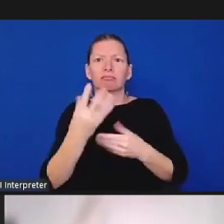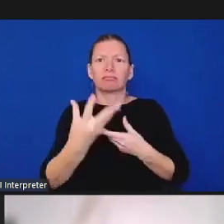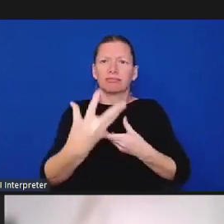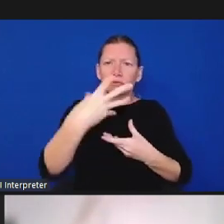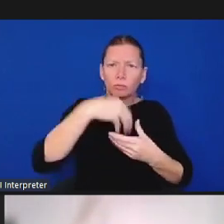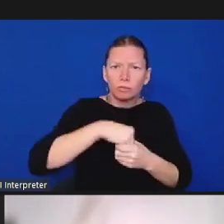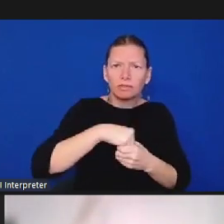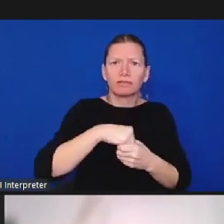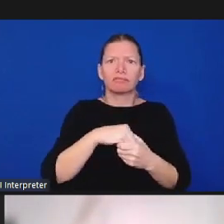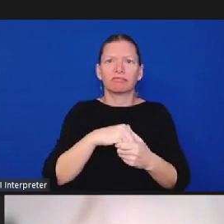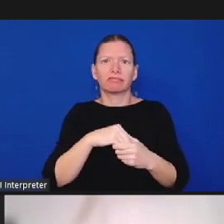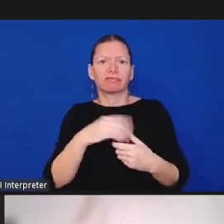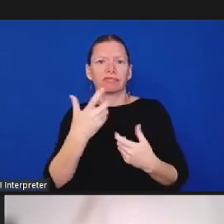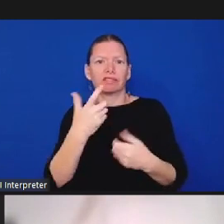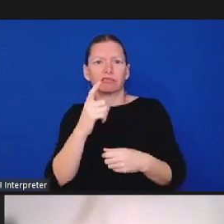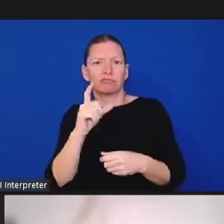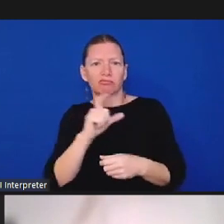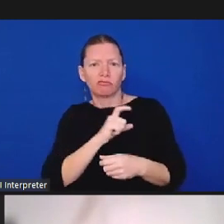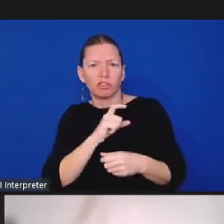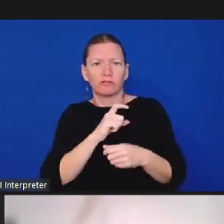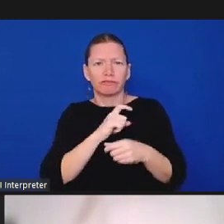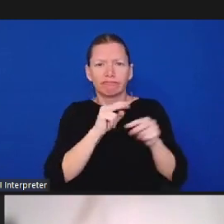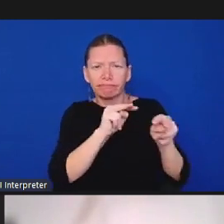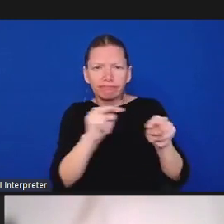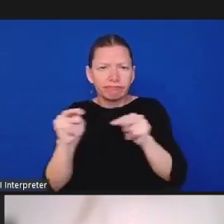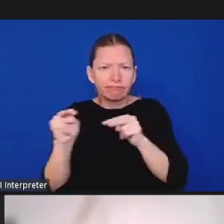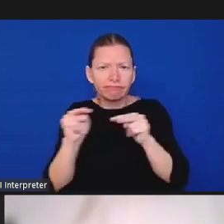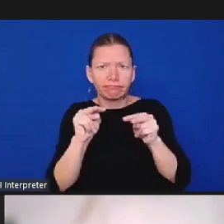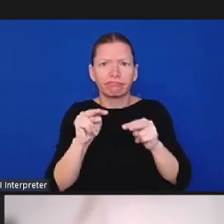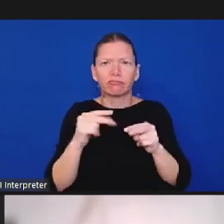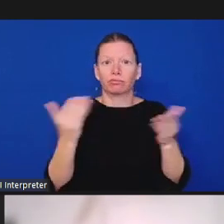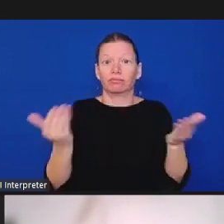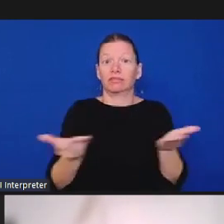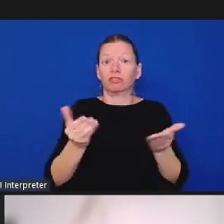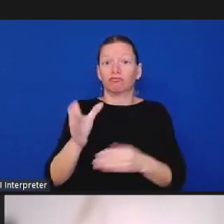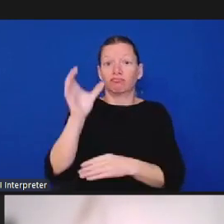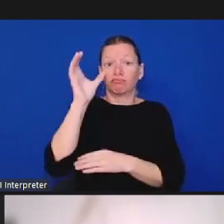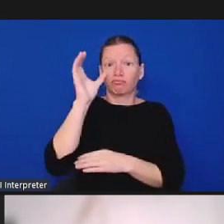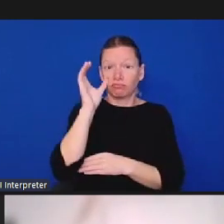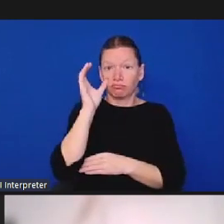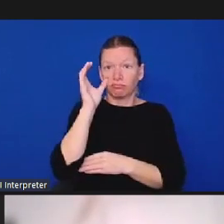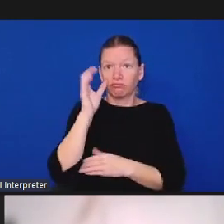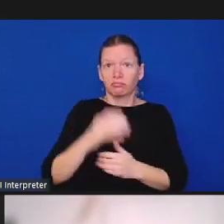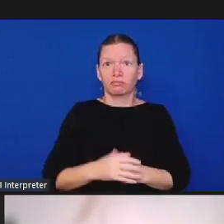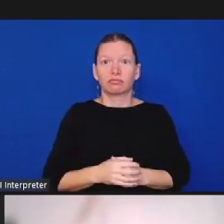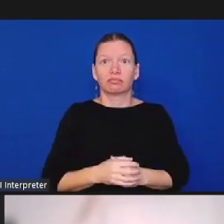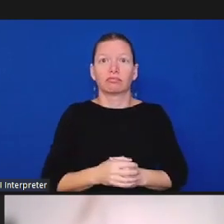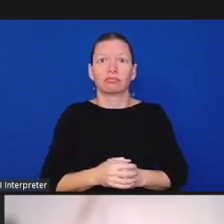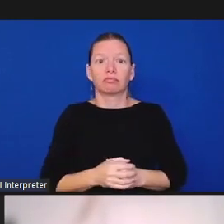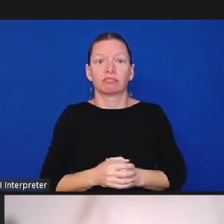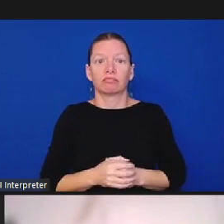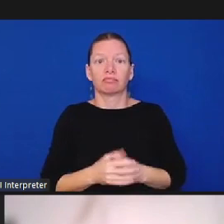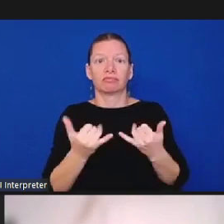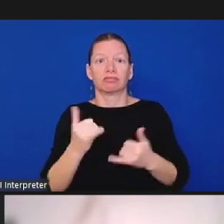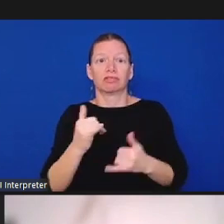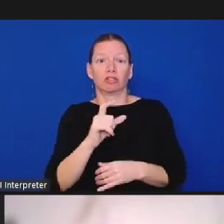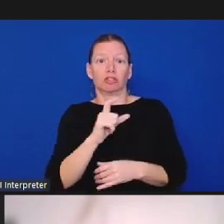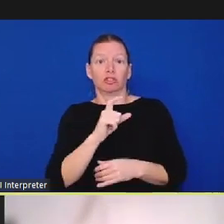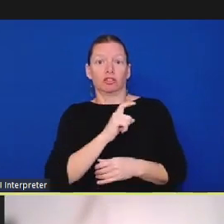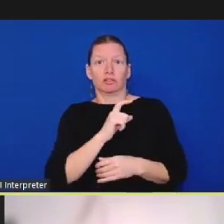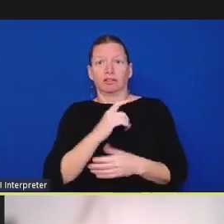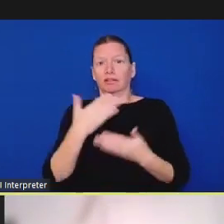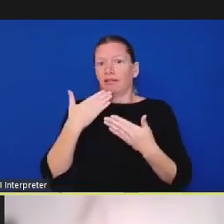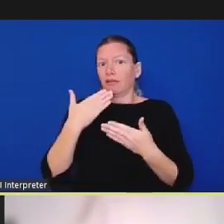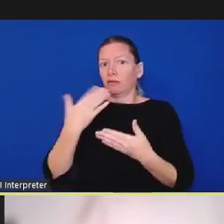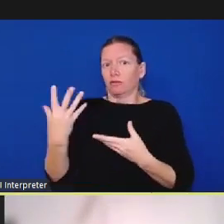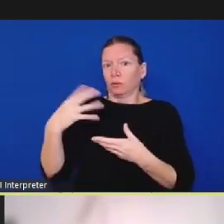and on behalf of our sheriff thank you for including us and giving us a seat at the table to be beside you in this really important work thanks jamila thank you